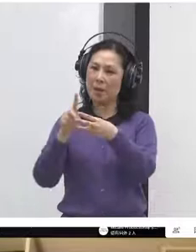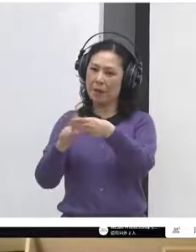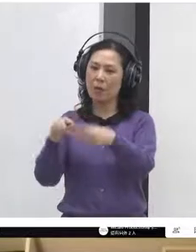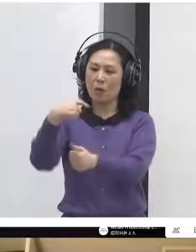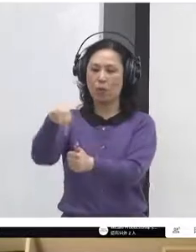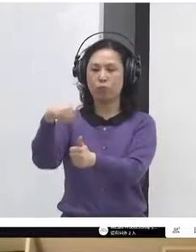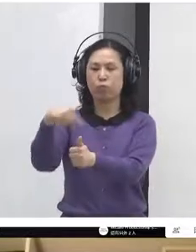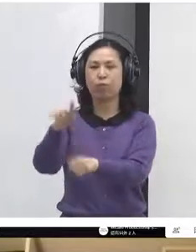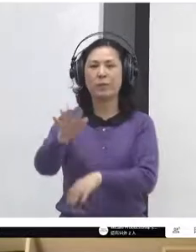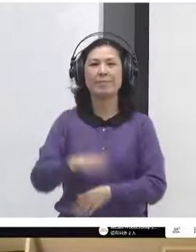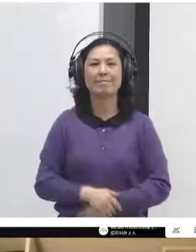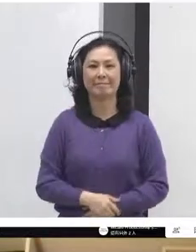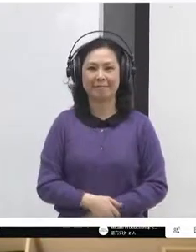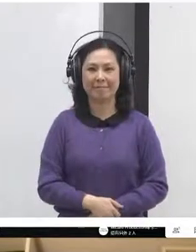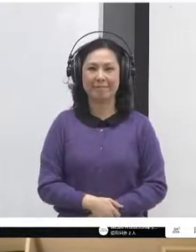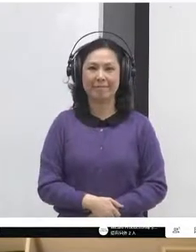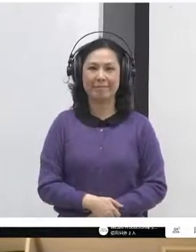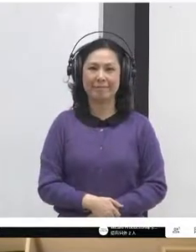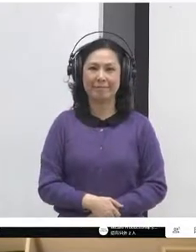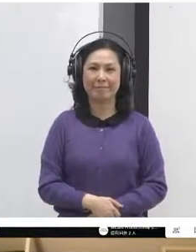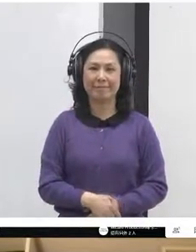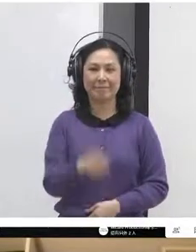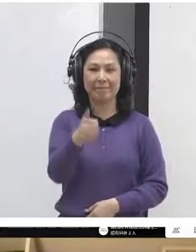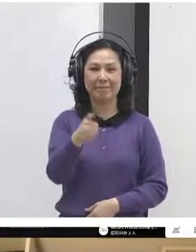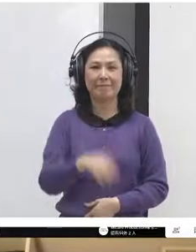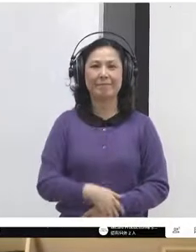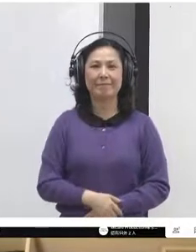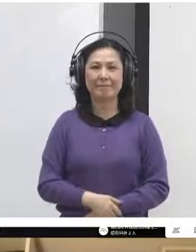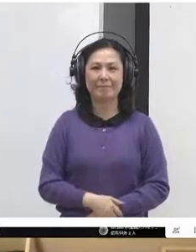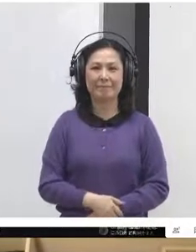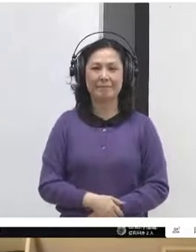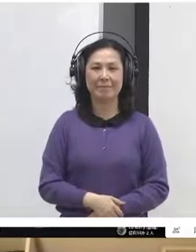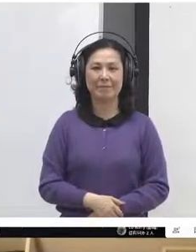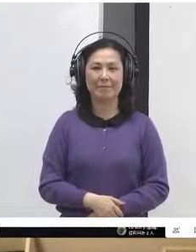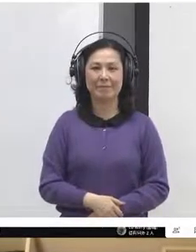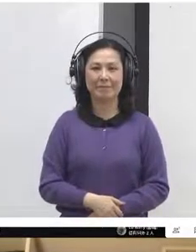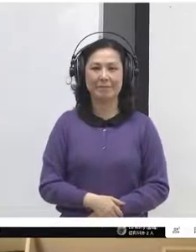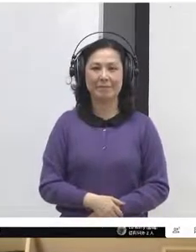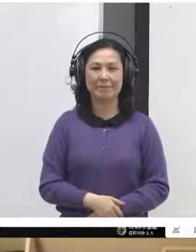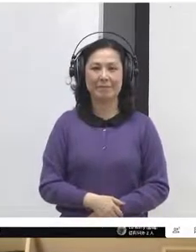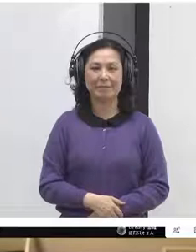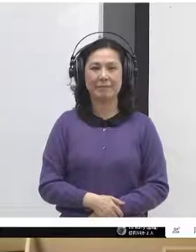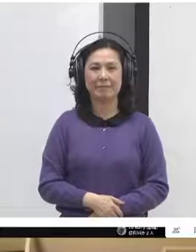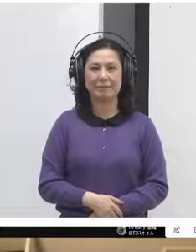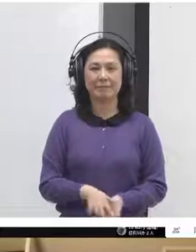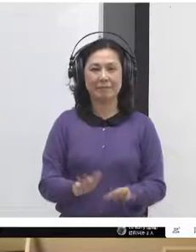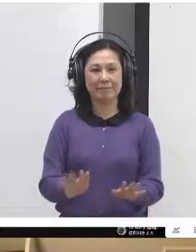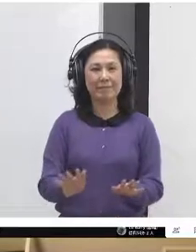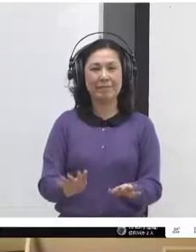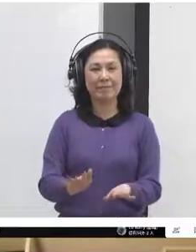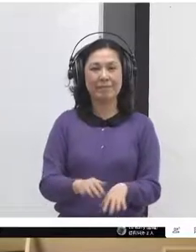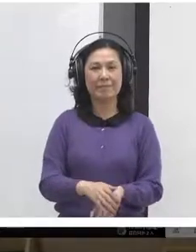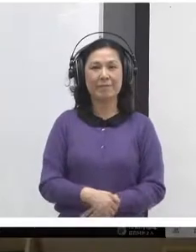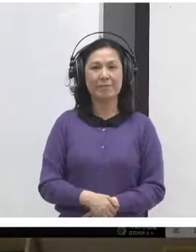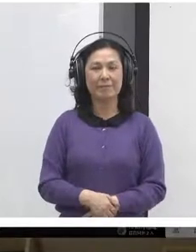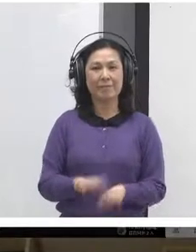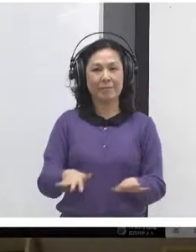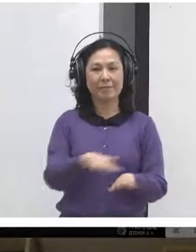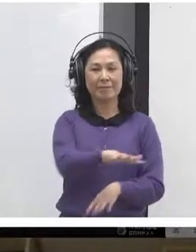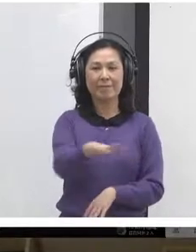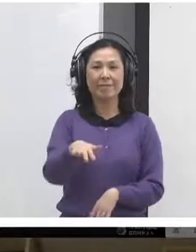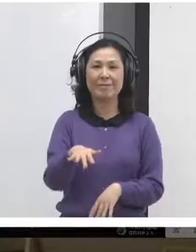Great. So our panel's driving question or our guiding